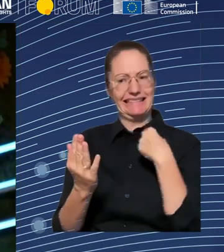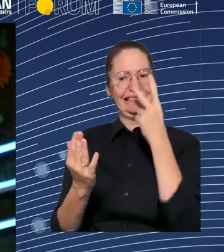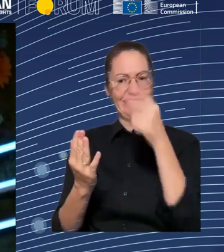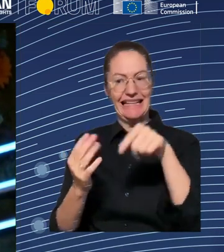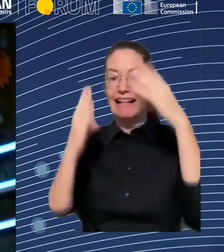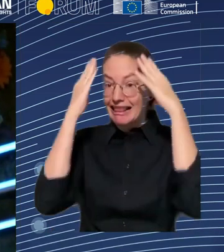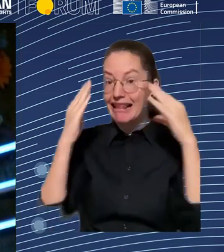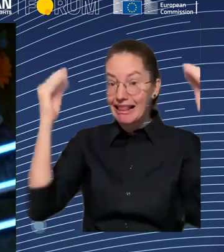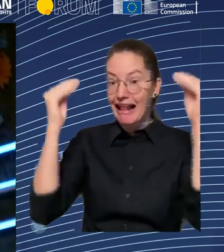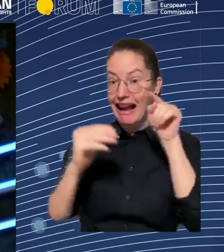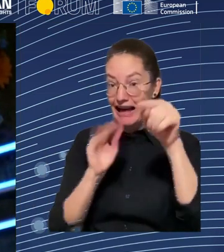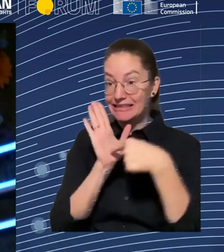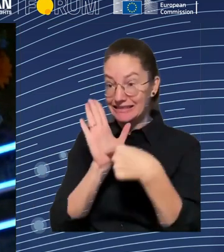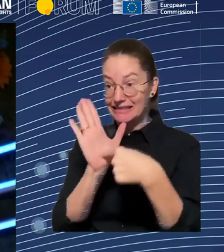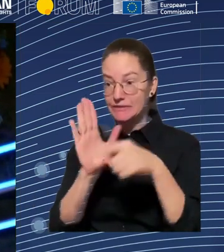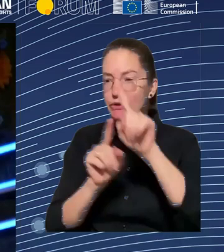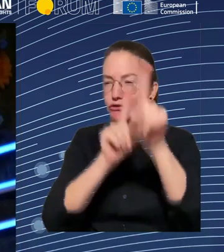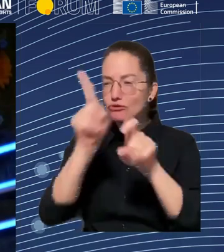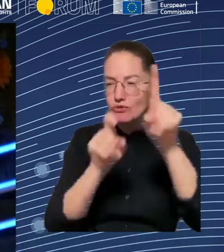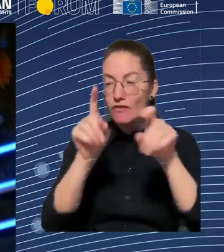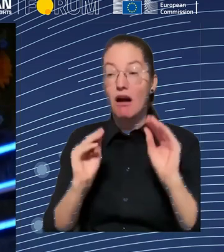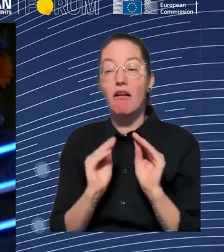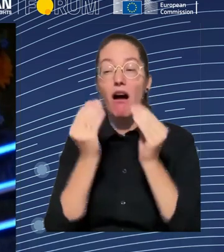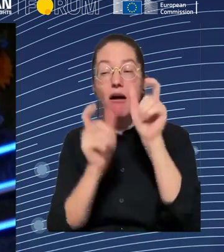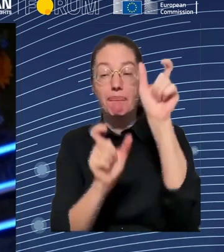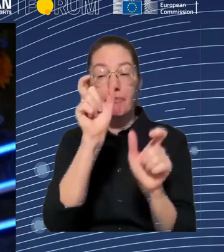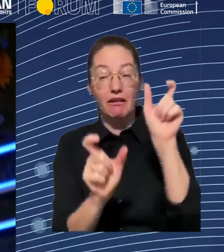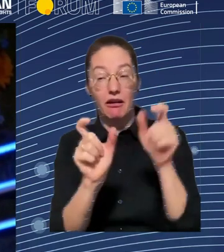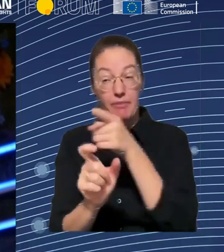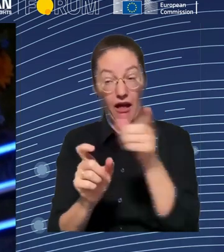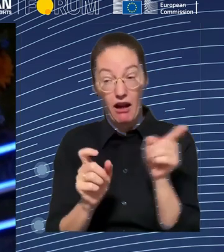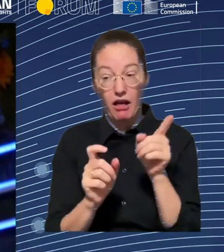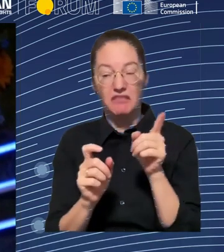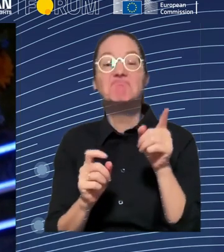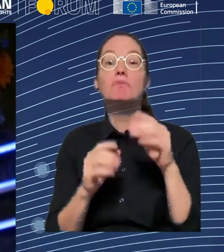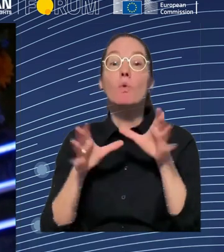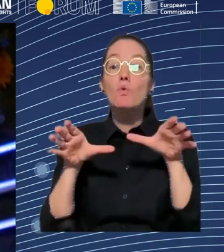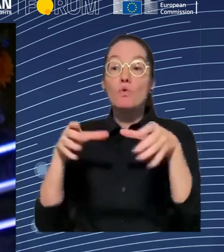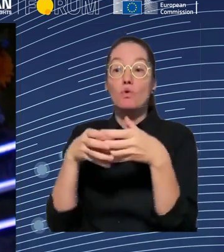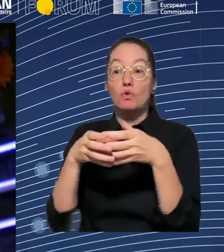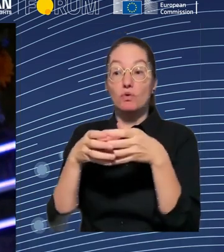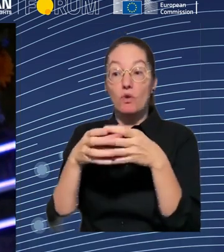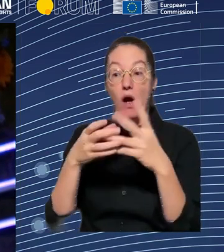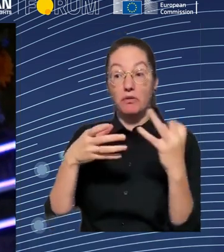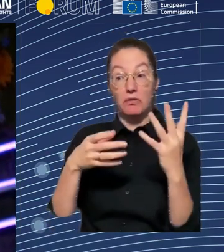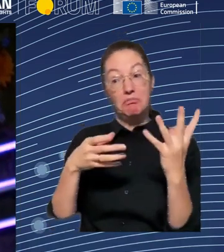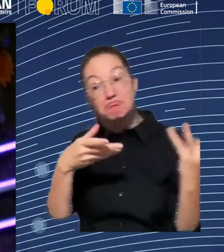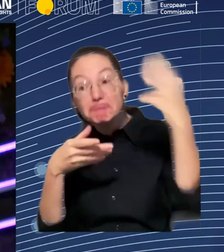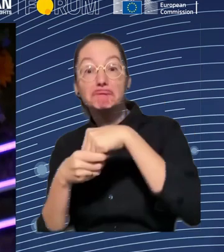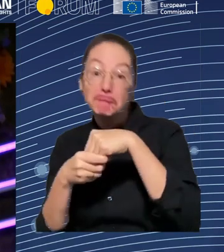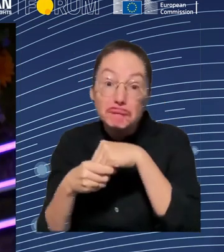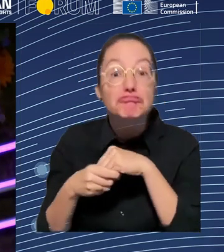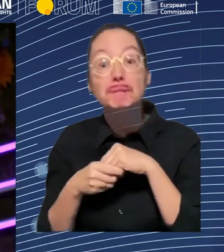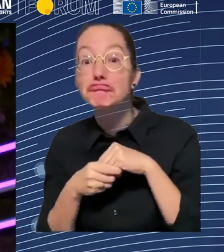about, because there were also the follow-up questions about, you know, what would you expect from unions, et cetera, to these young people. And it seems